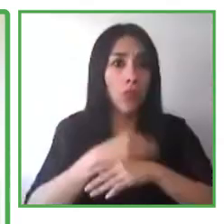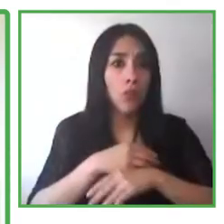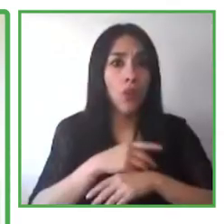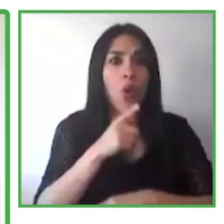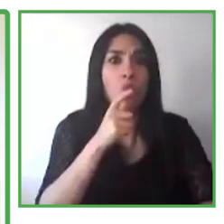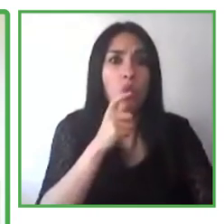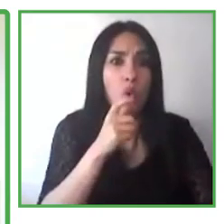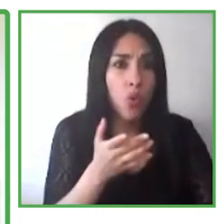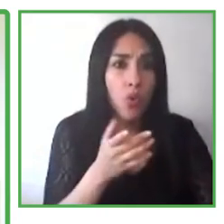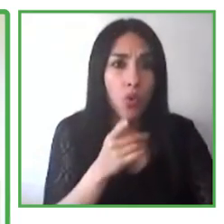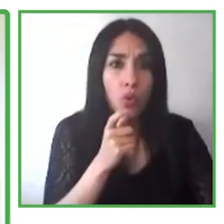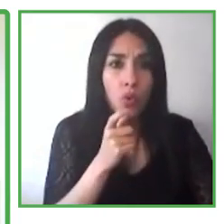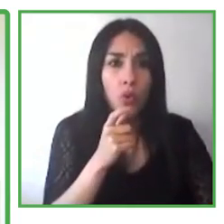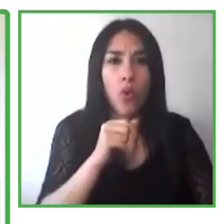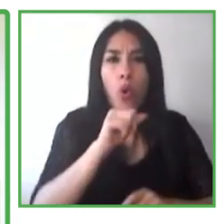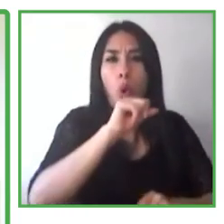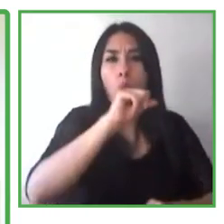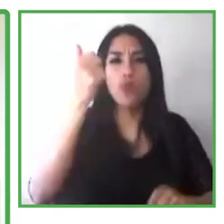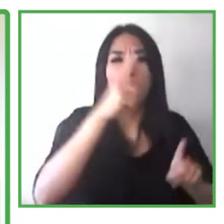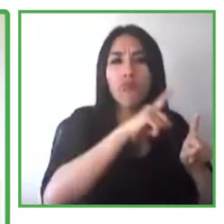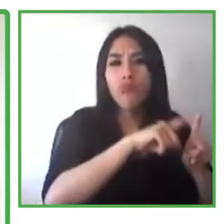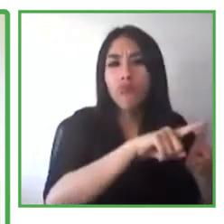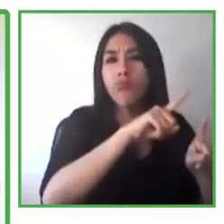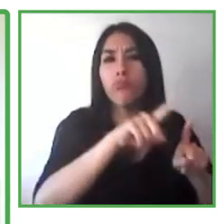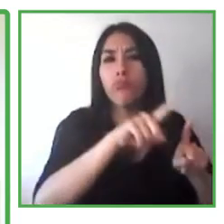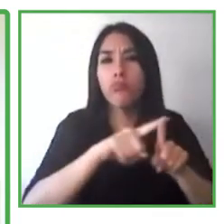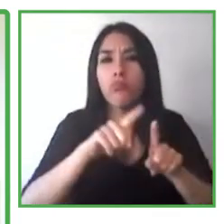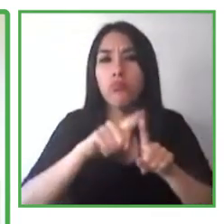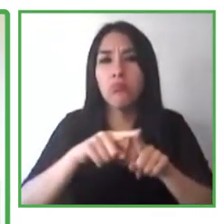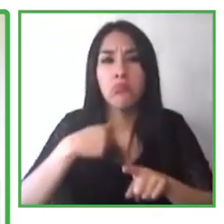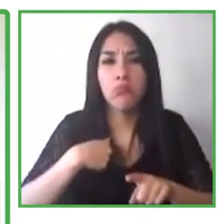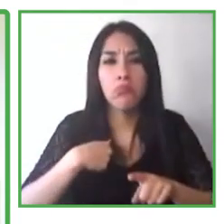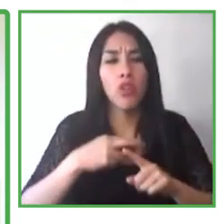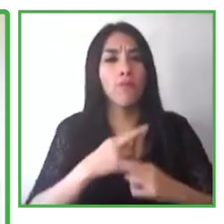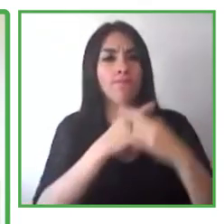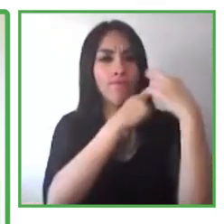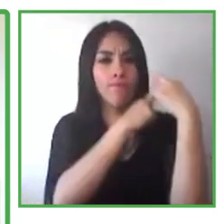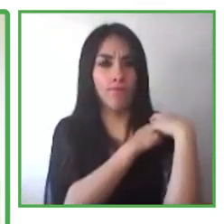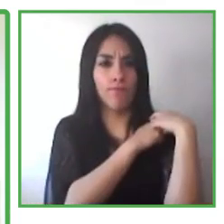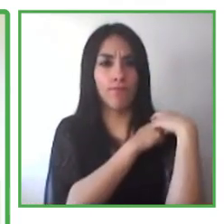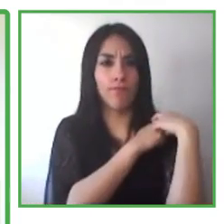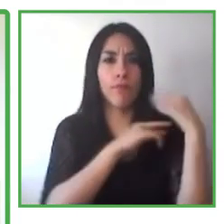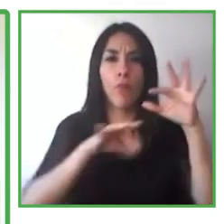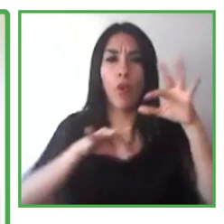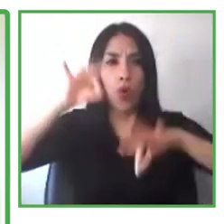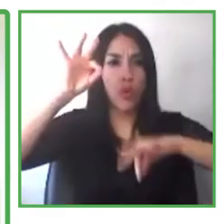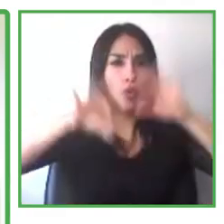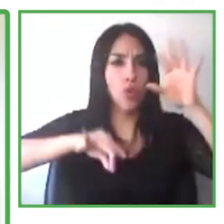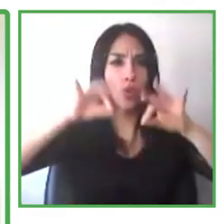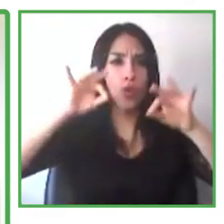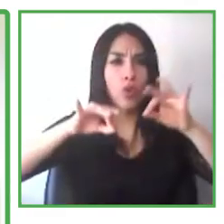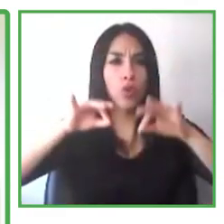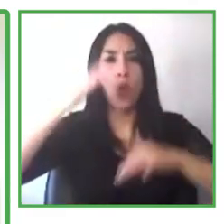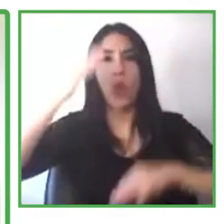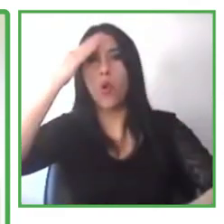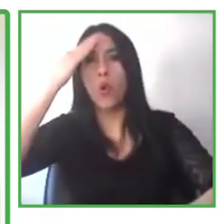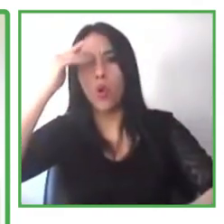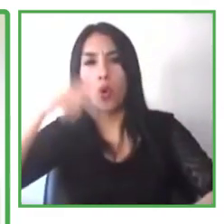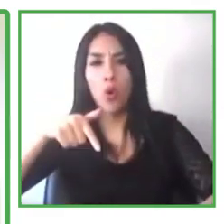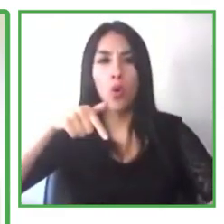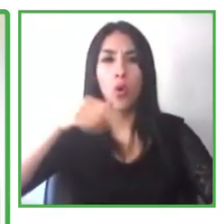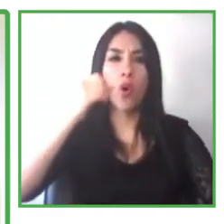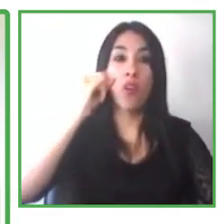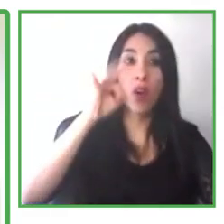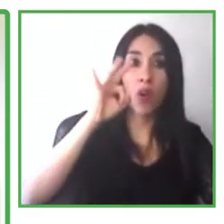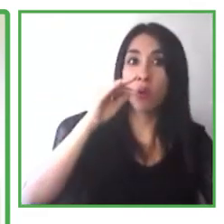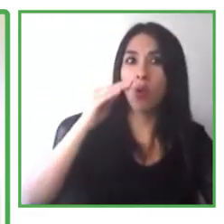expert recruiters who know where to find disabled talent. We have employee resource groups inside the company. These are our employees